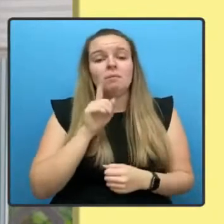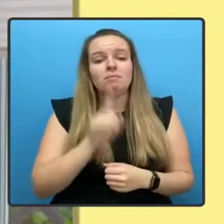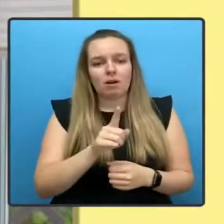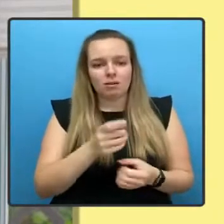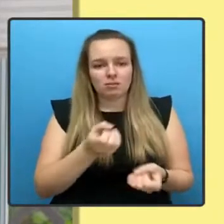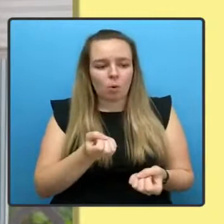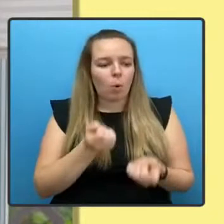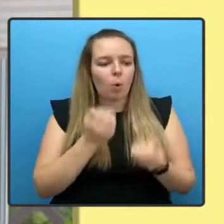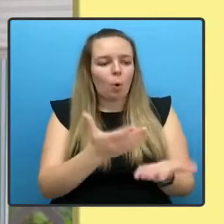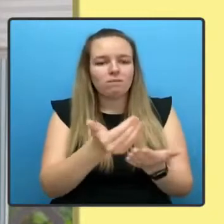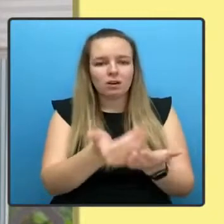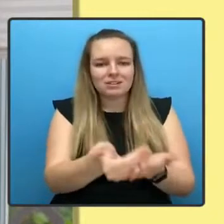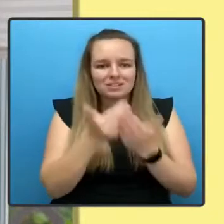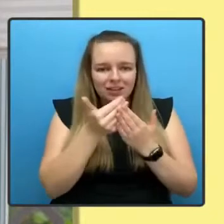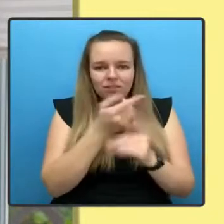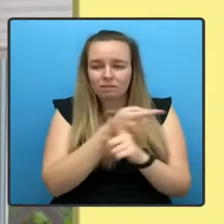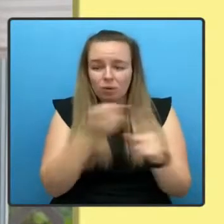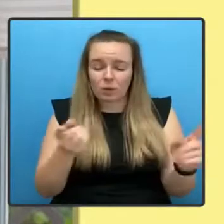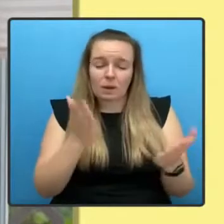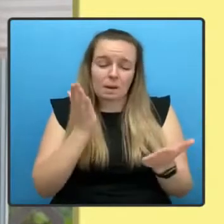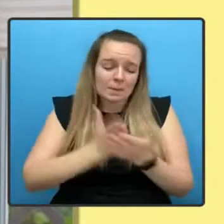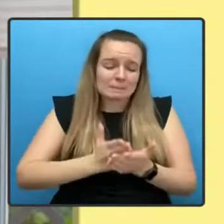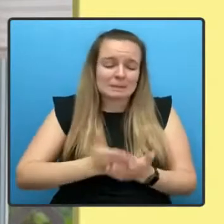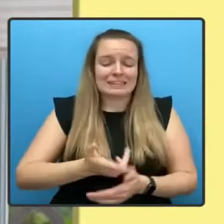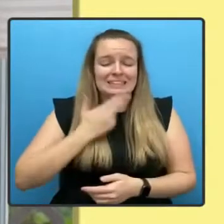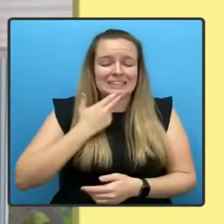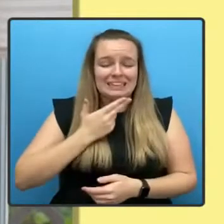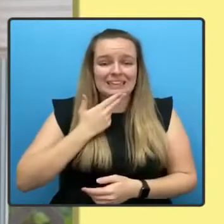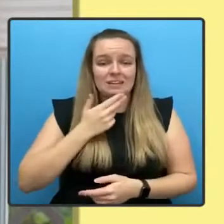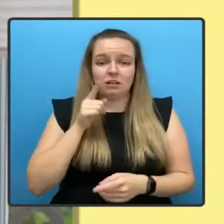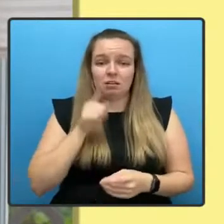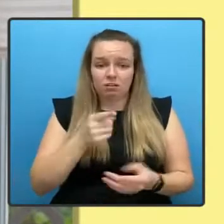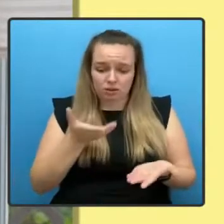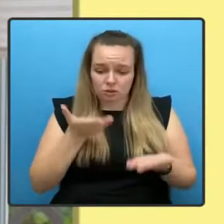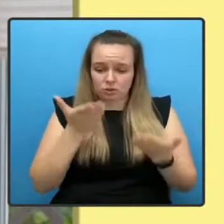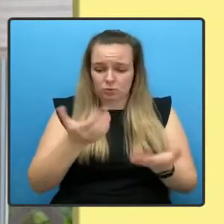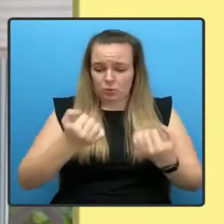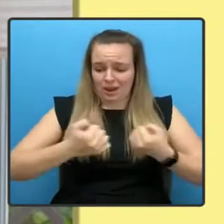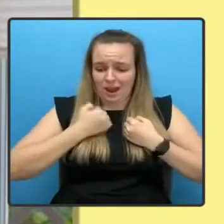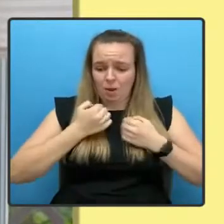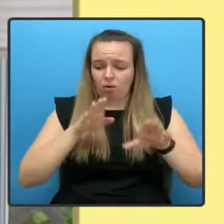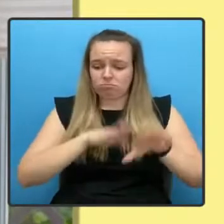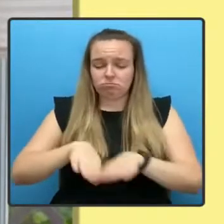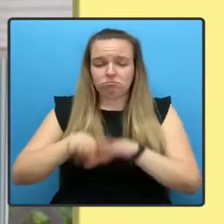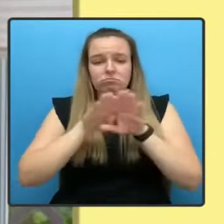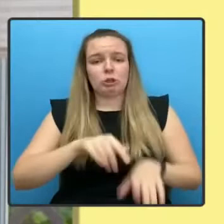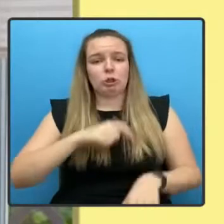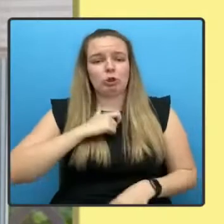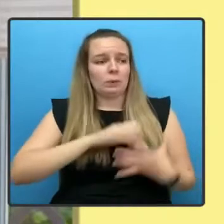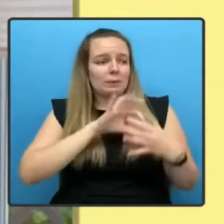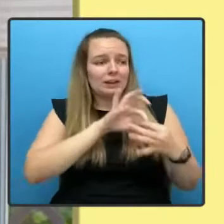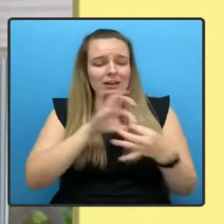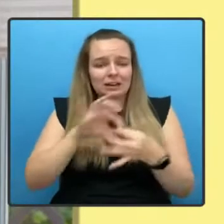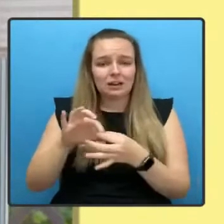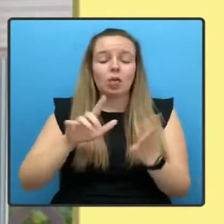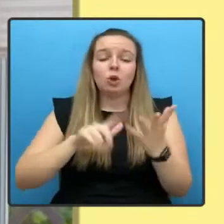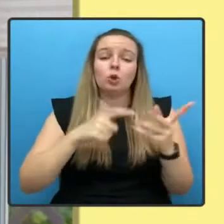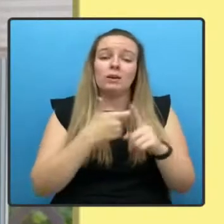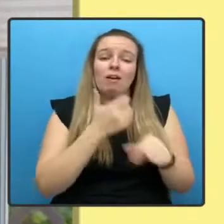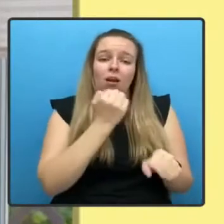dire need is an expression of our common humanity. The UK government's nationality and borders bill